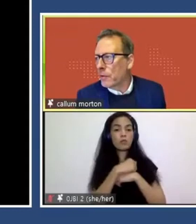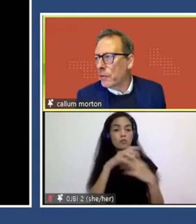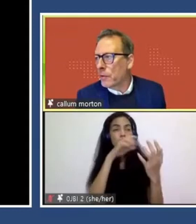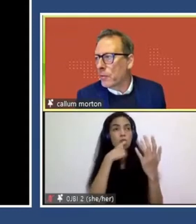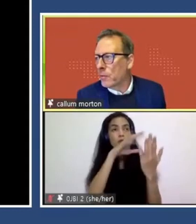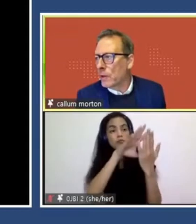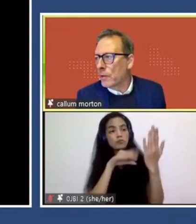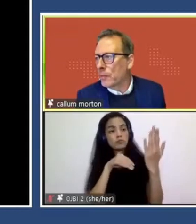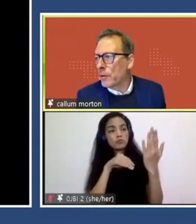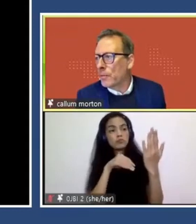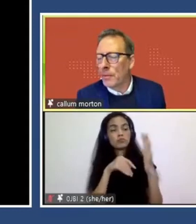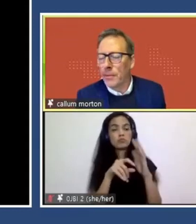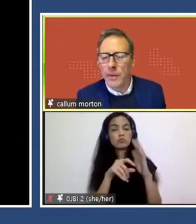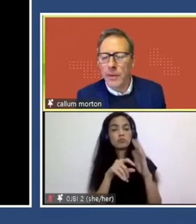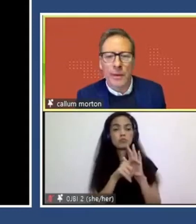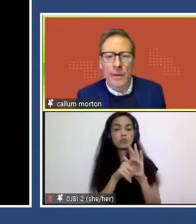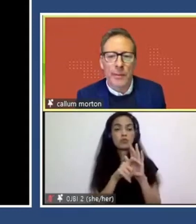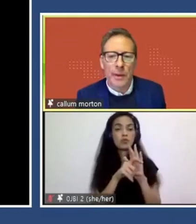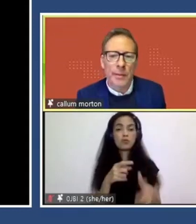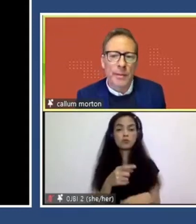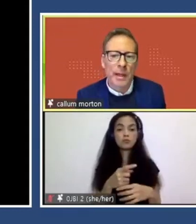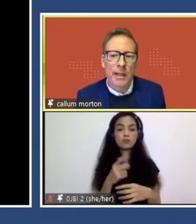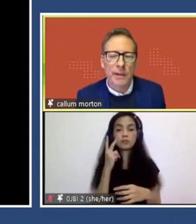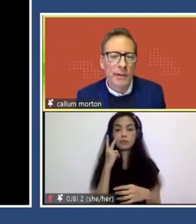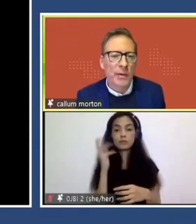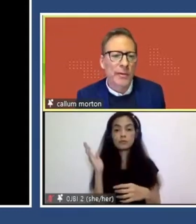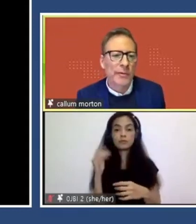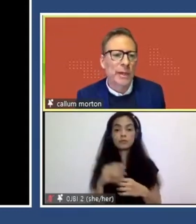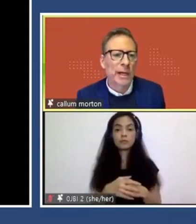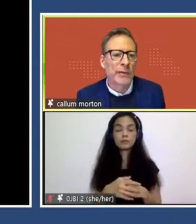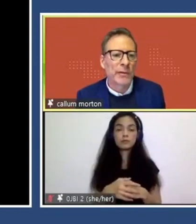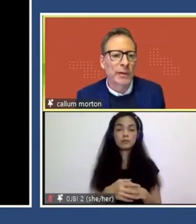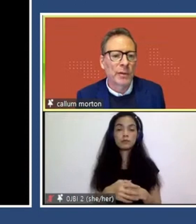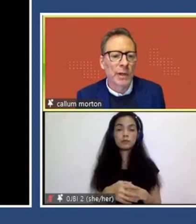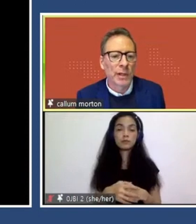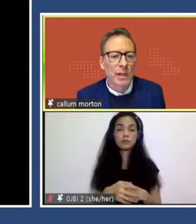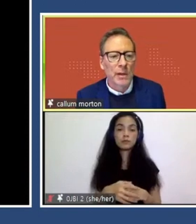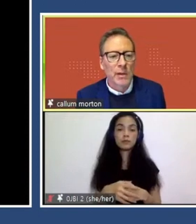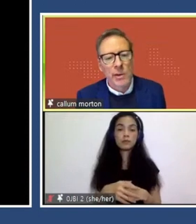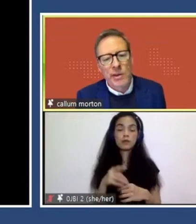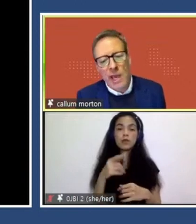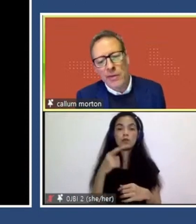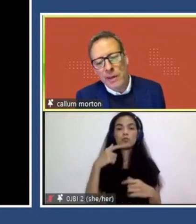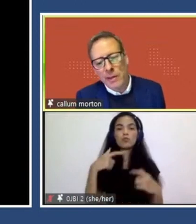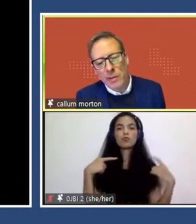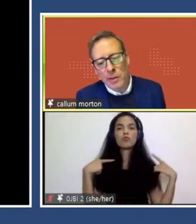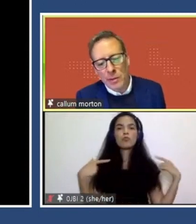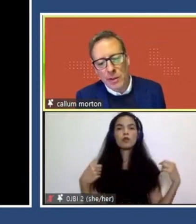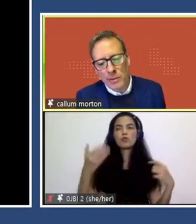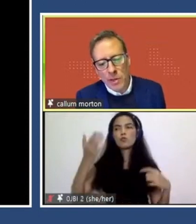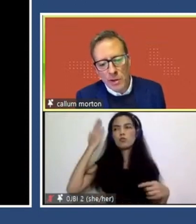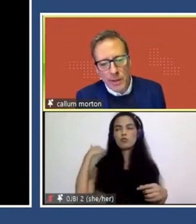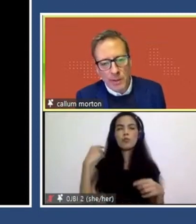is, for instance, this is the, one of them, the, um, the Marquis of the Lithgow as a former governor of Victoria. So we scanned